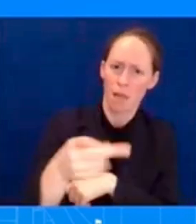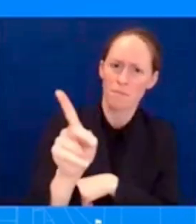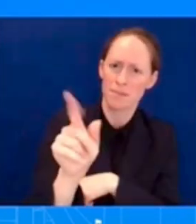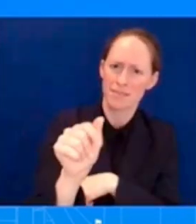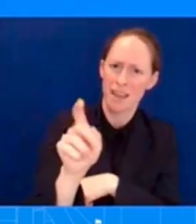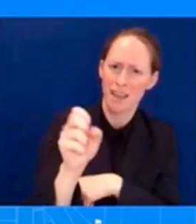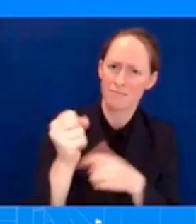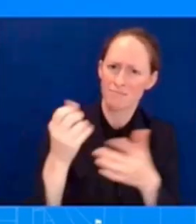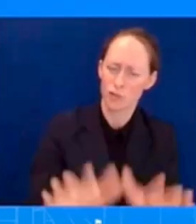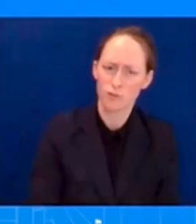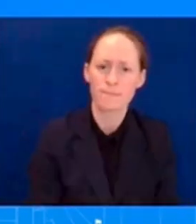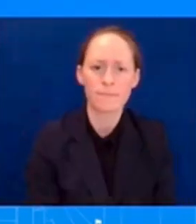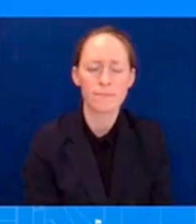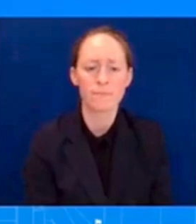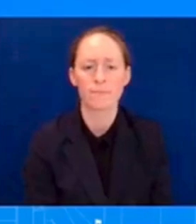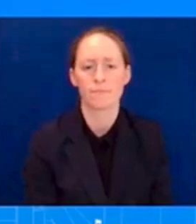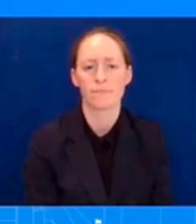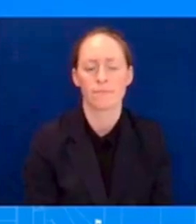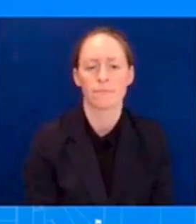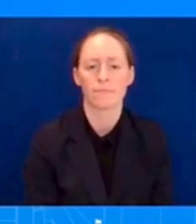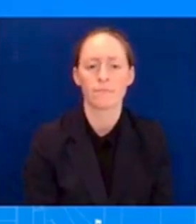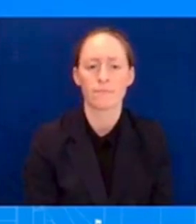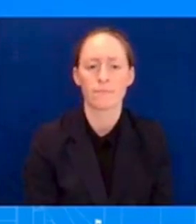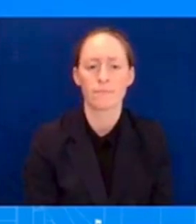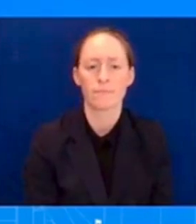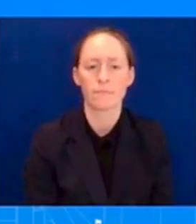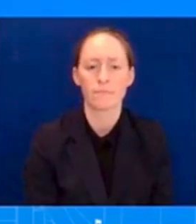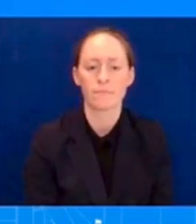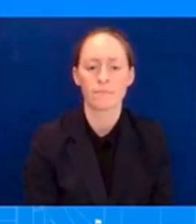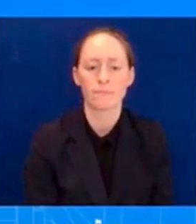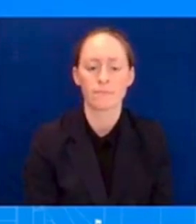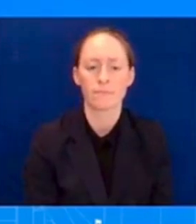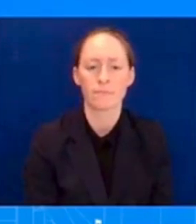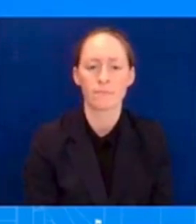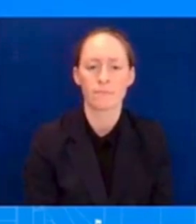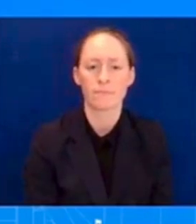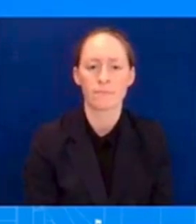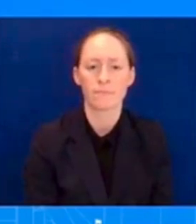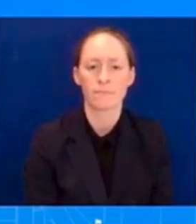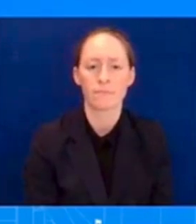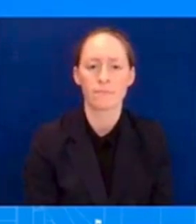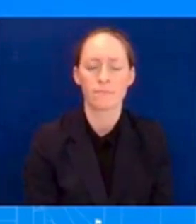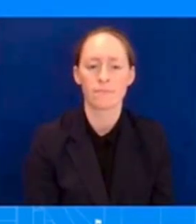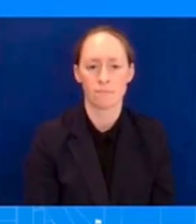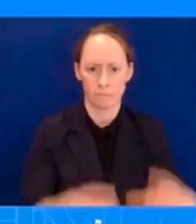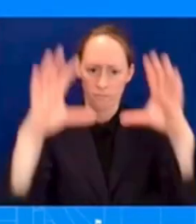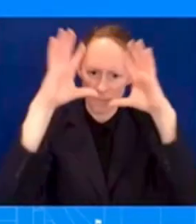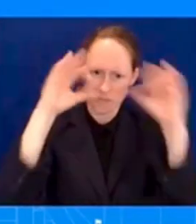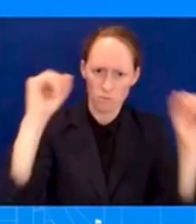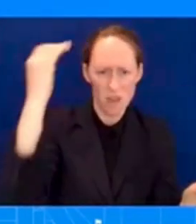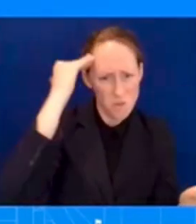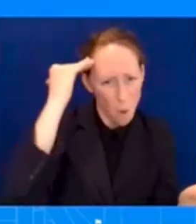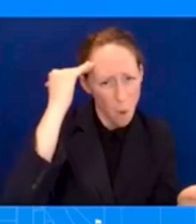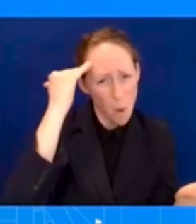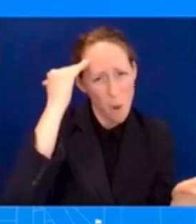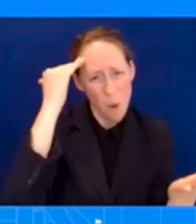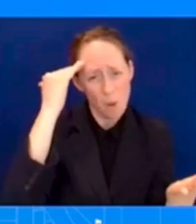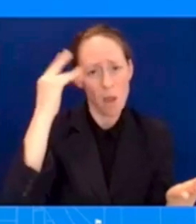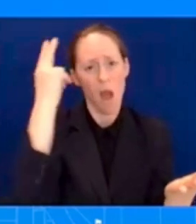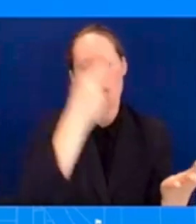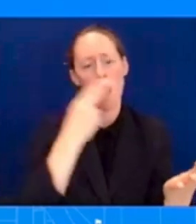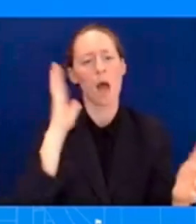and the Government of Hawaii has everything that they need to support the people on the ground. It's been a devastating